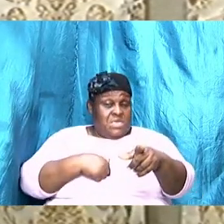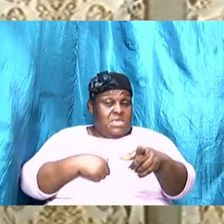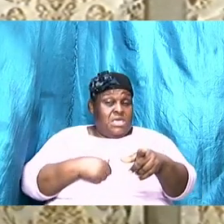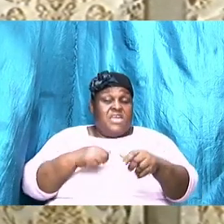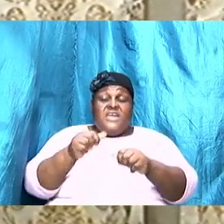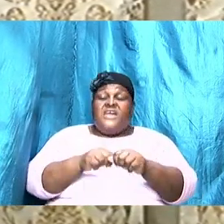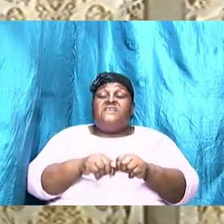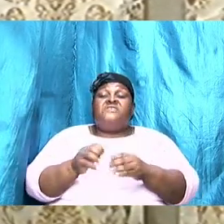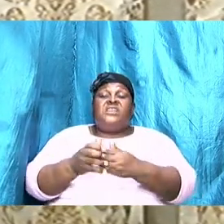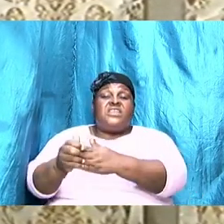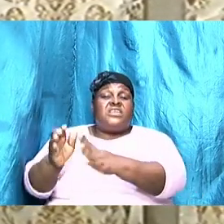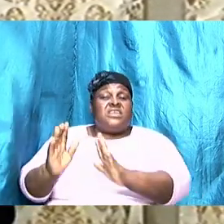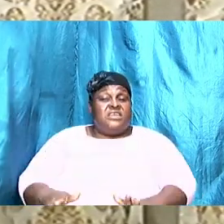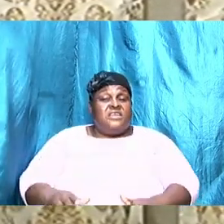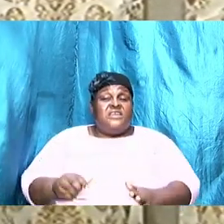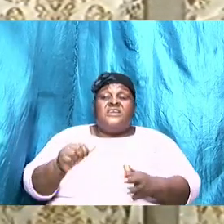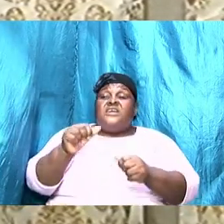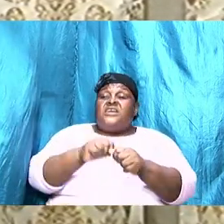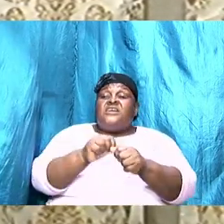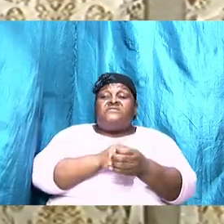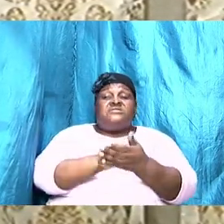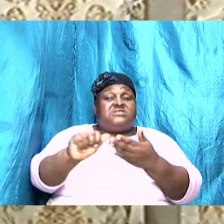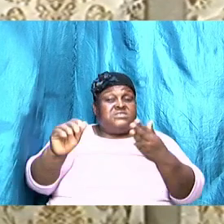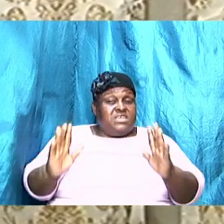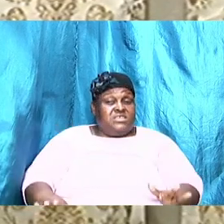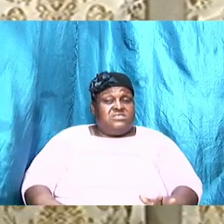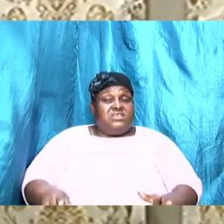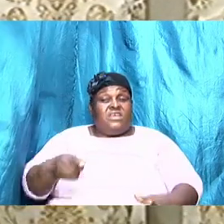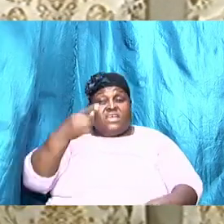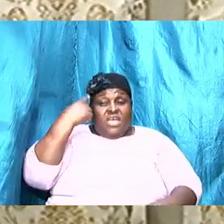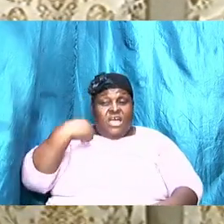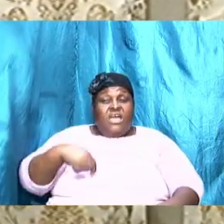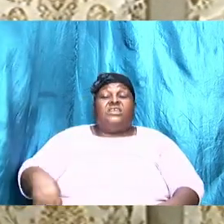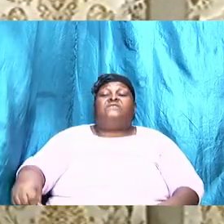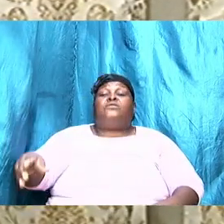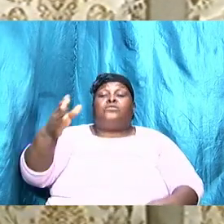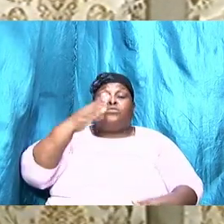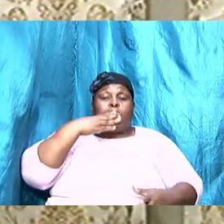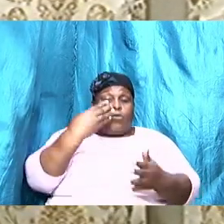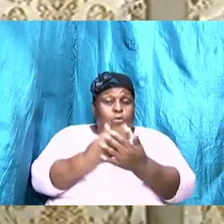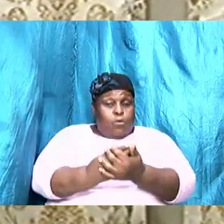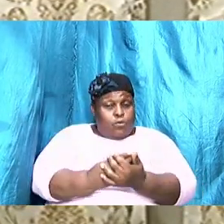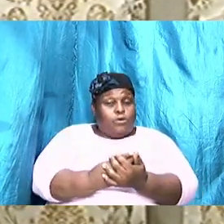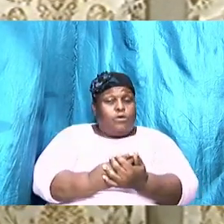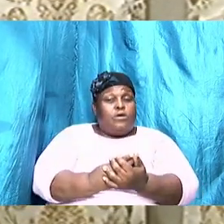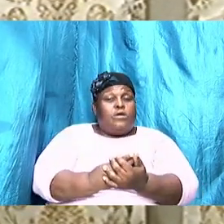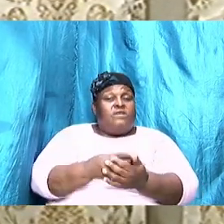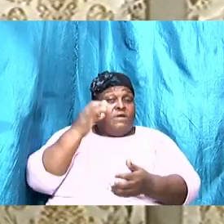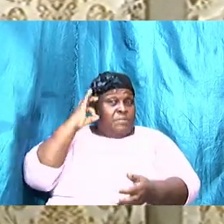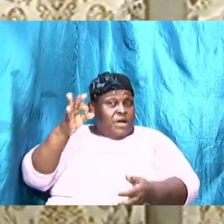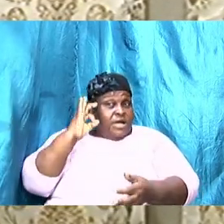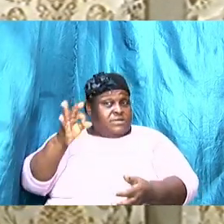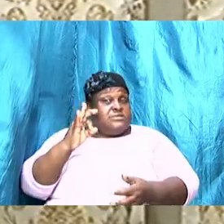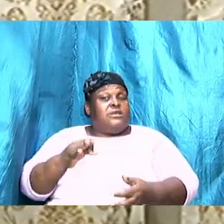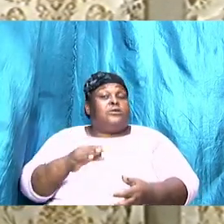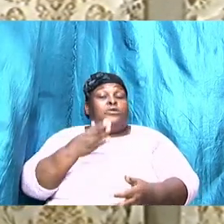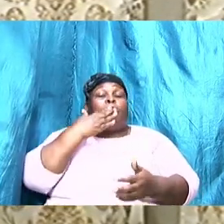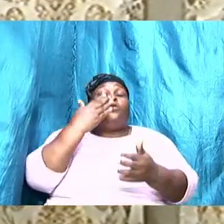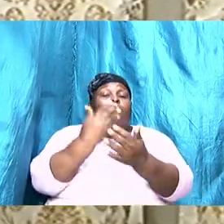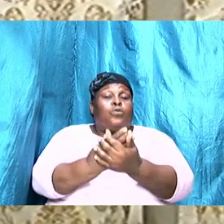leader it goes for every saint and if it's good for the goose it's good for the gander it is the word of God we better